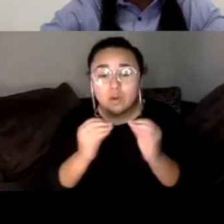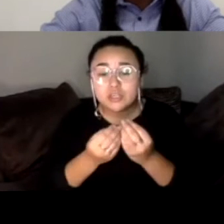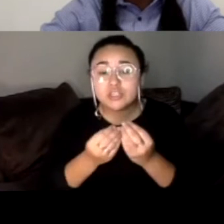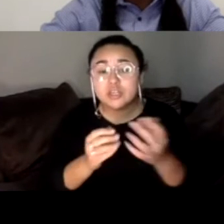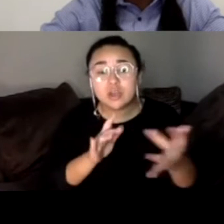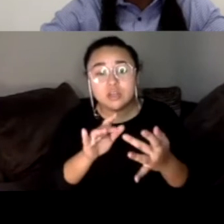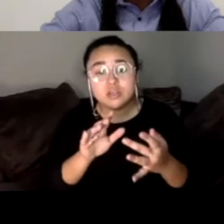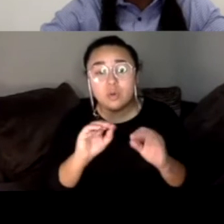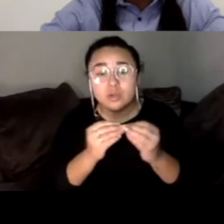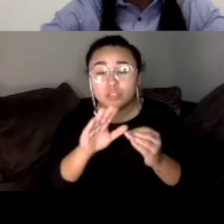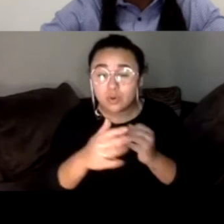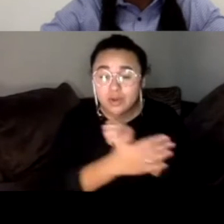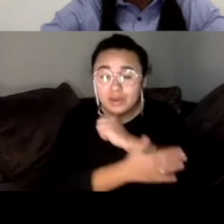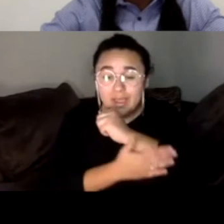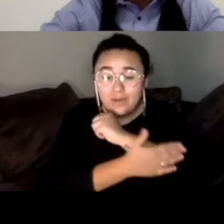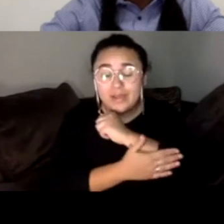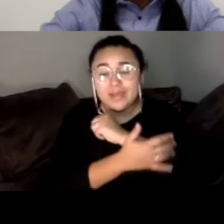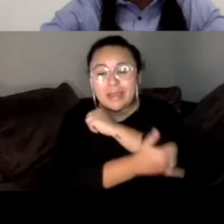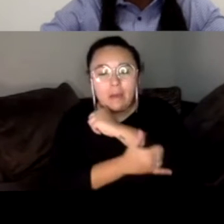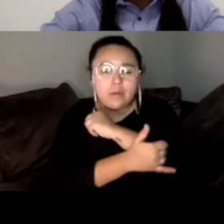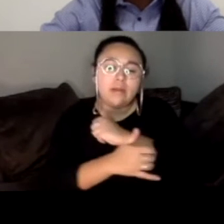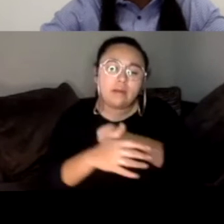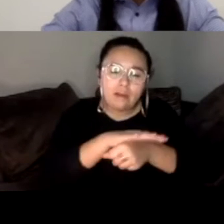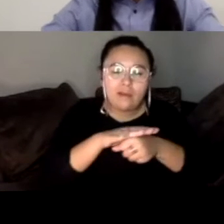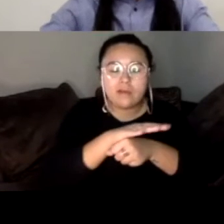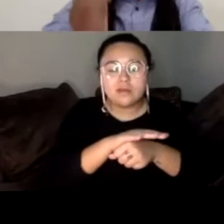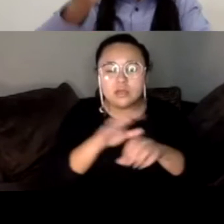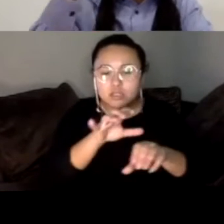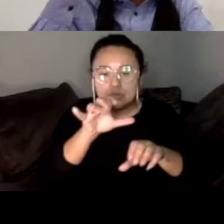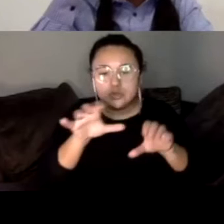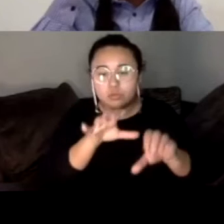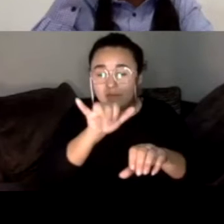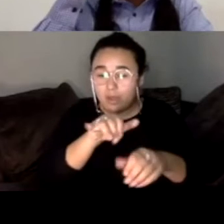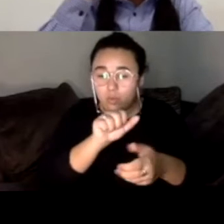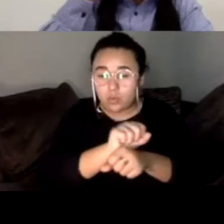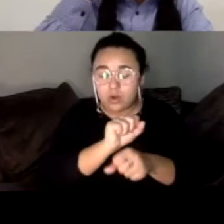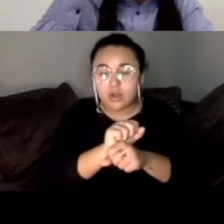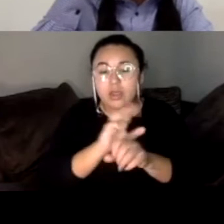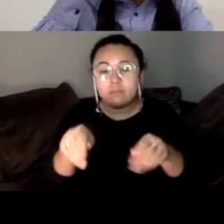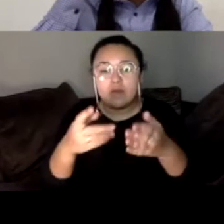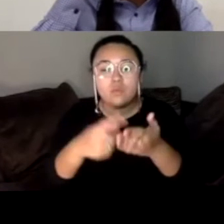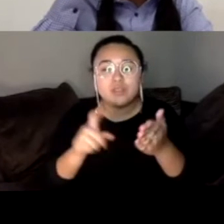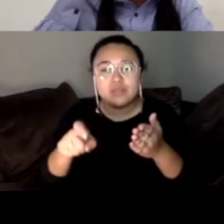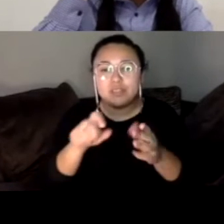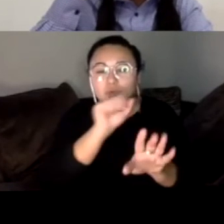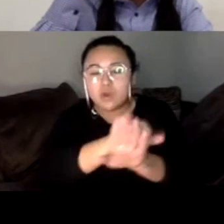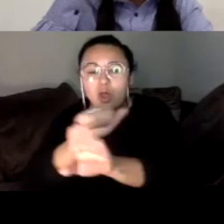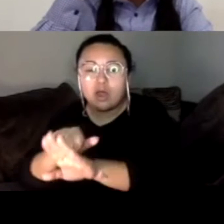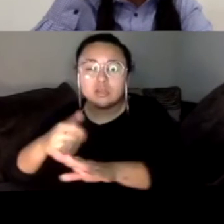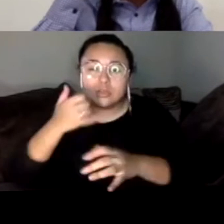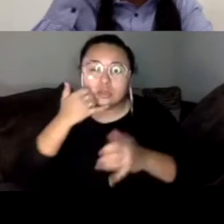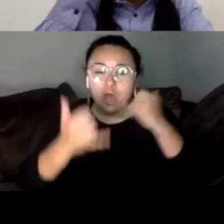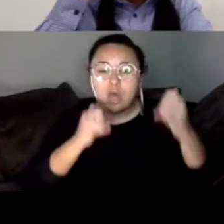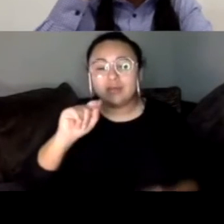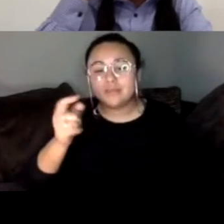your, in your county, your neighborhood. Um, so to do that work and they will give you what you need to go knock on doors and or call text people. Um,